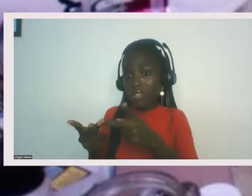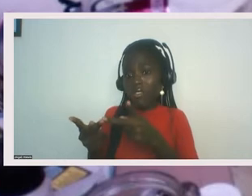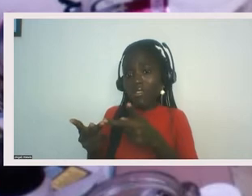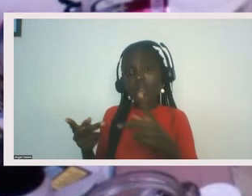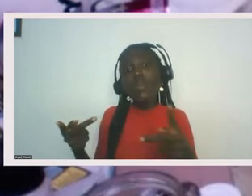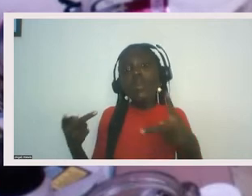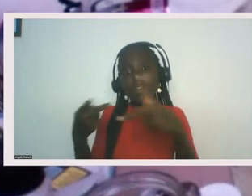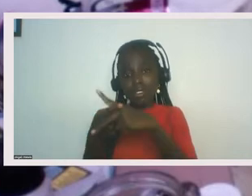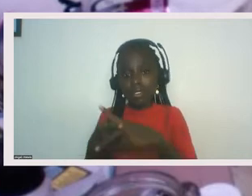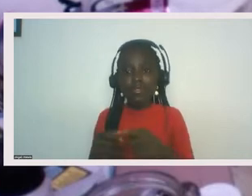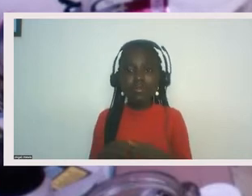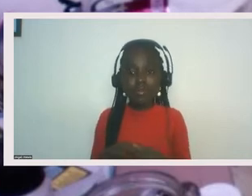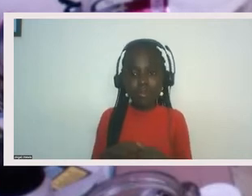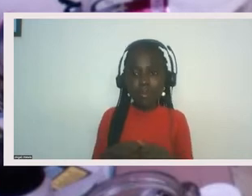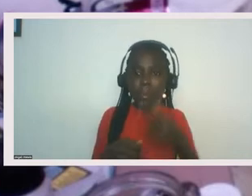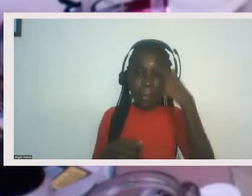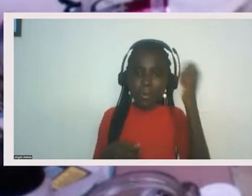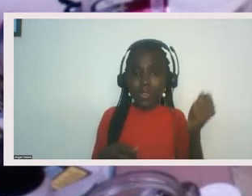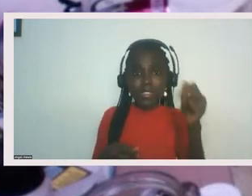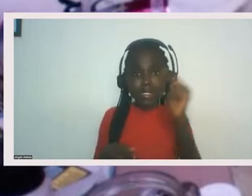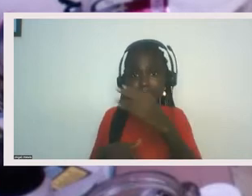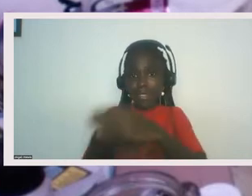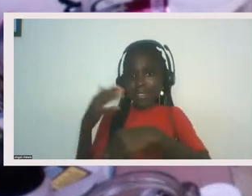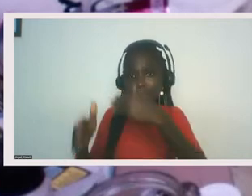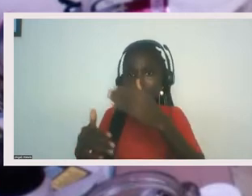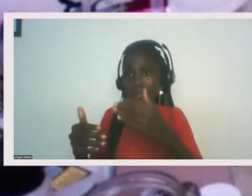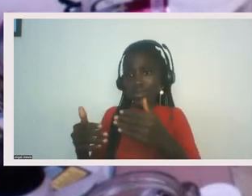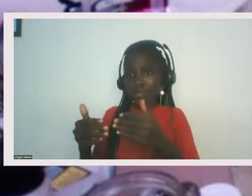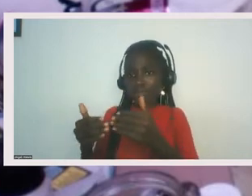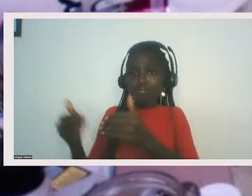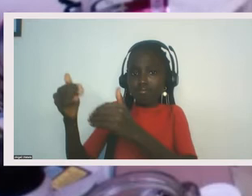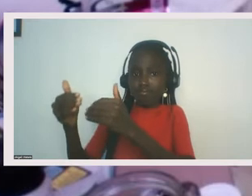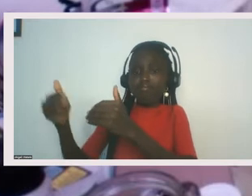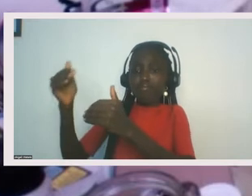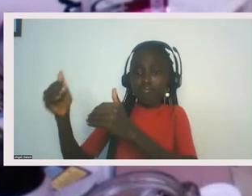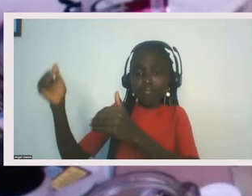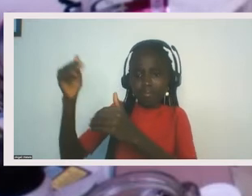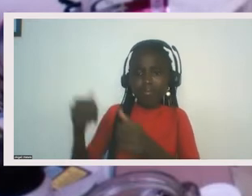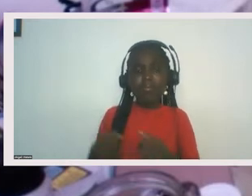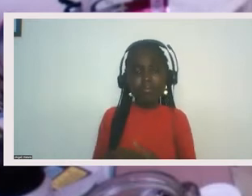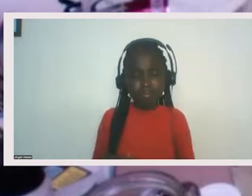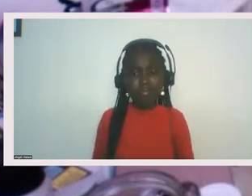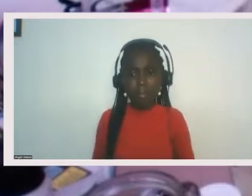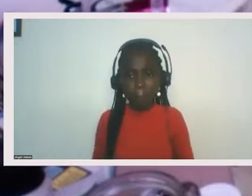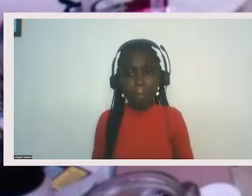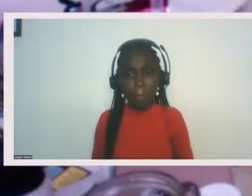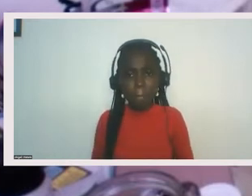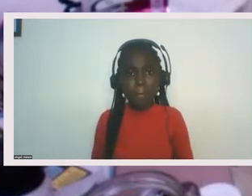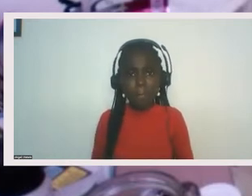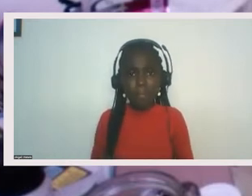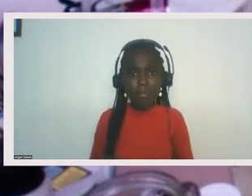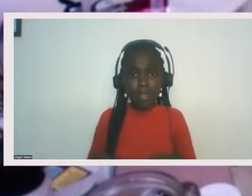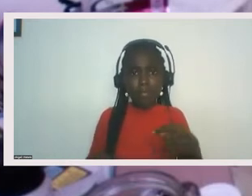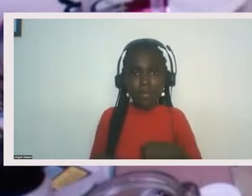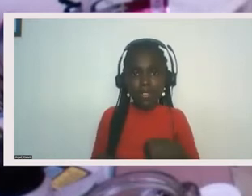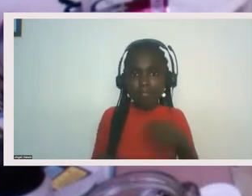You know, it is absolutely like not being Brown and masking all